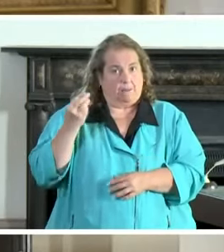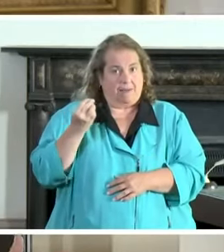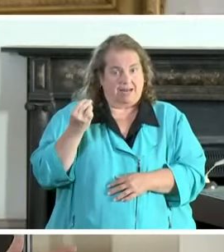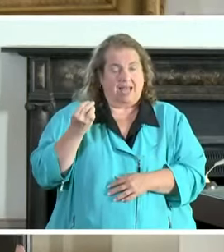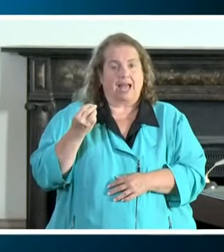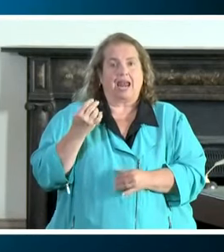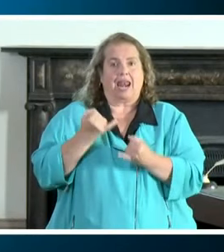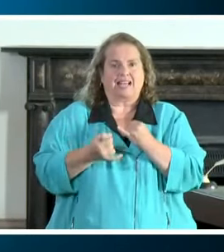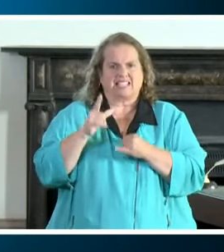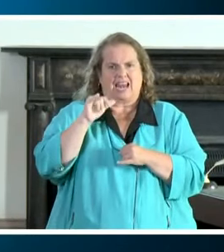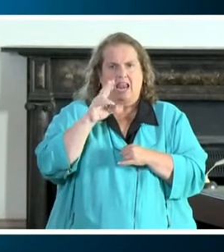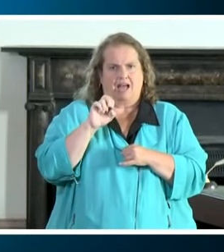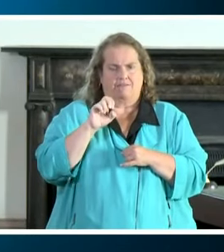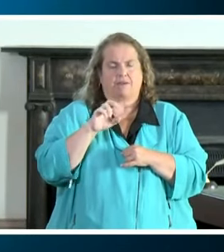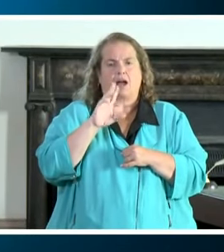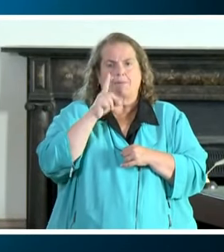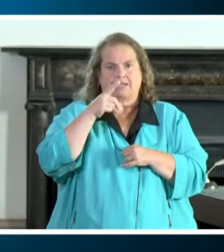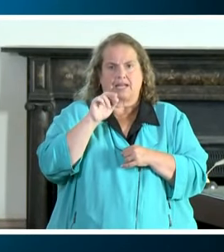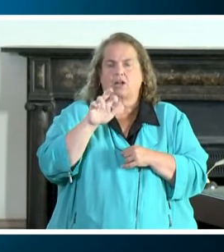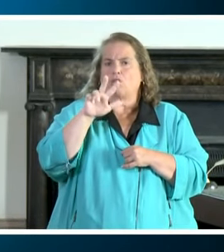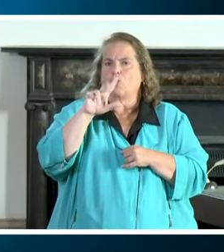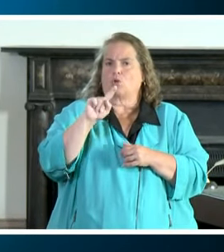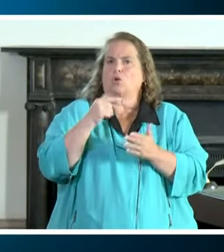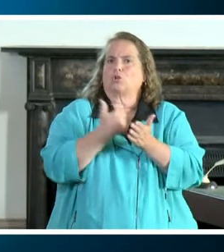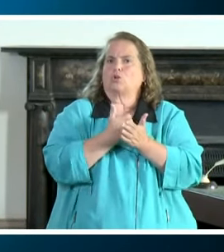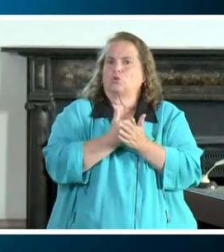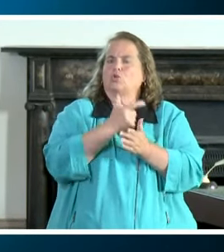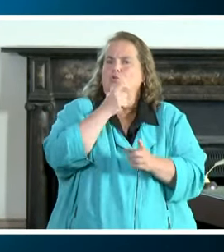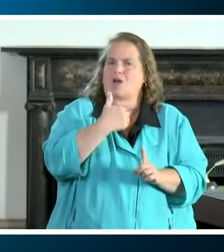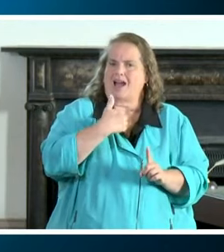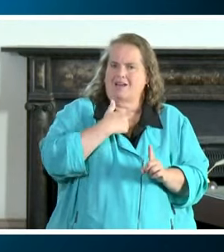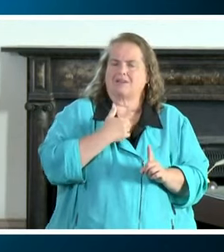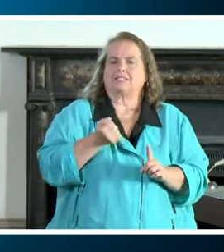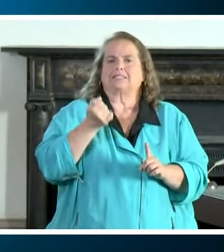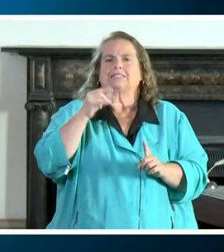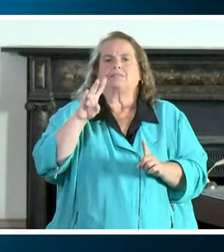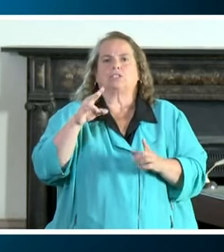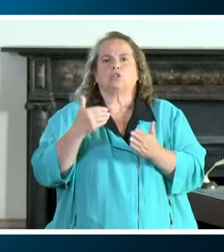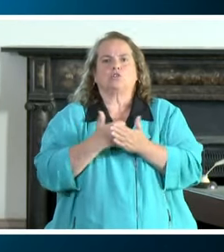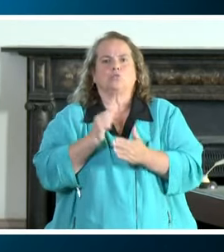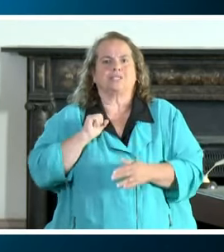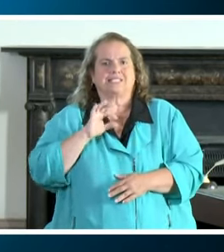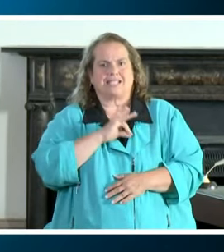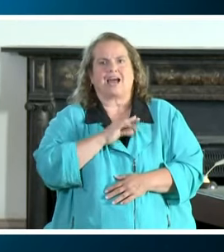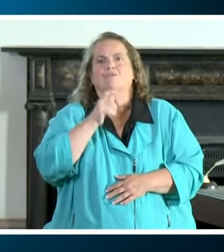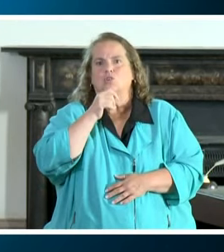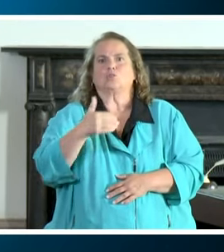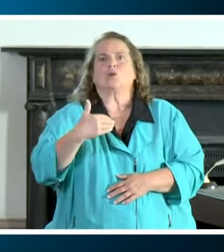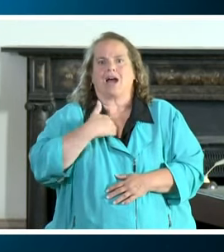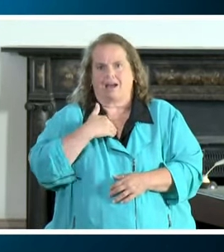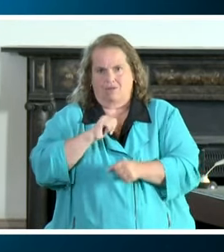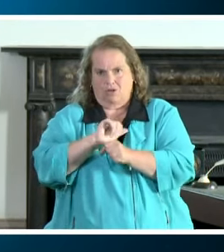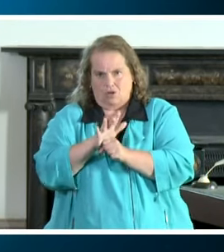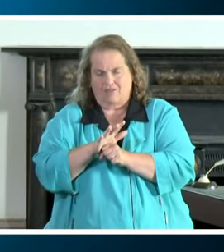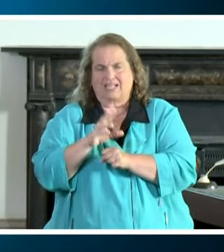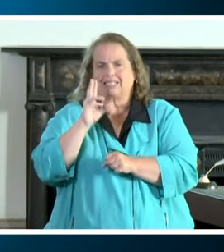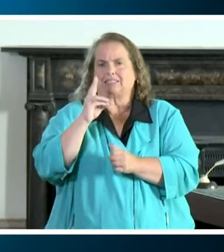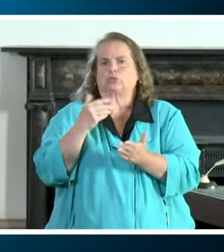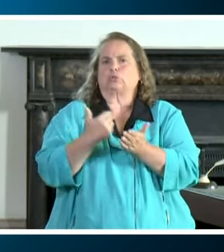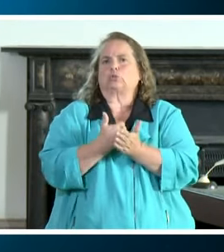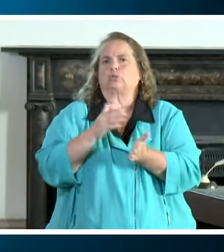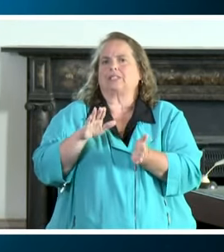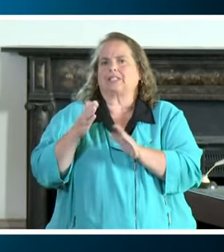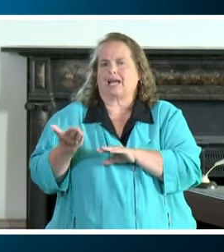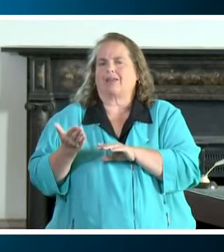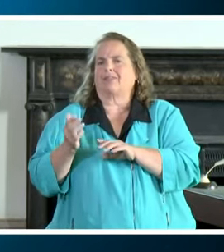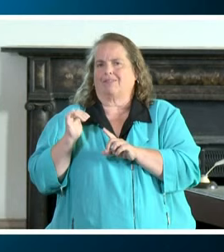live update 31 new residents 17 new staff have tested positive and six new deaths attributable to long